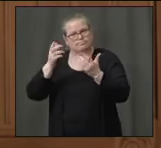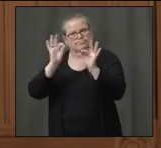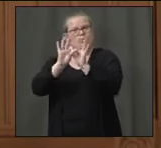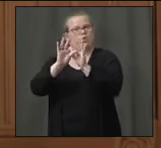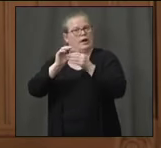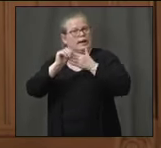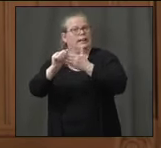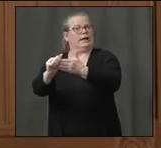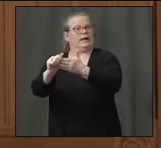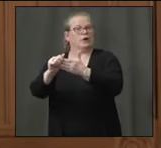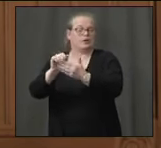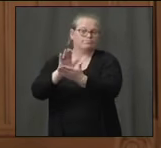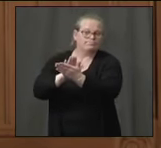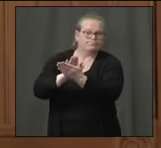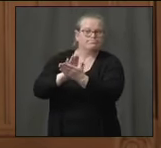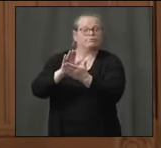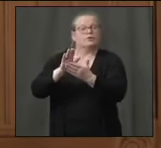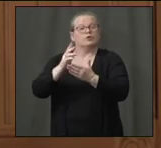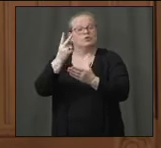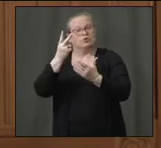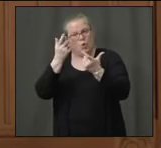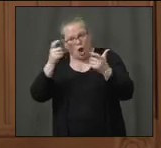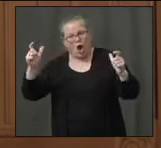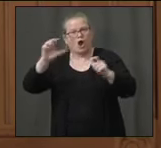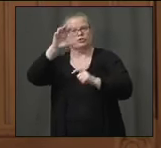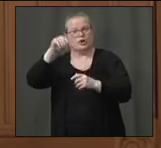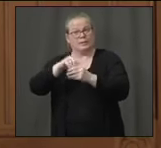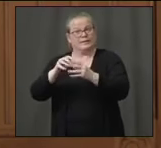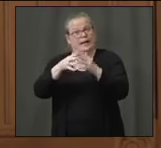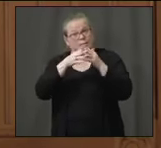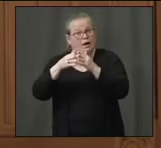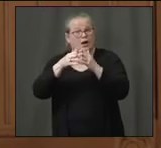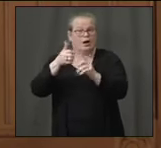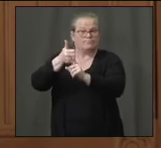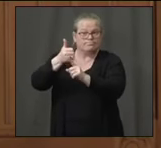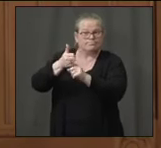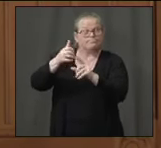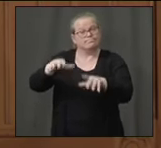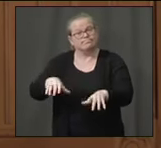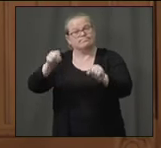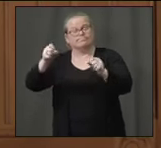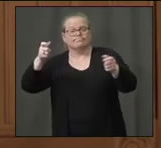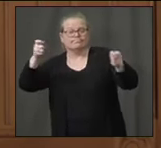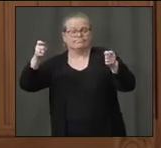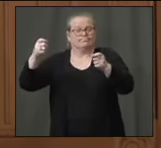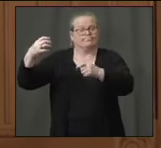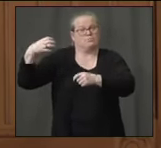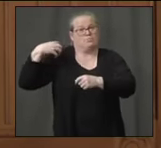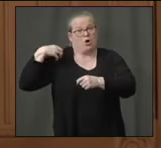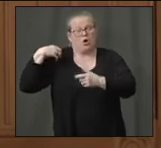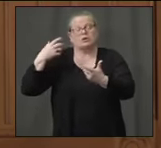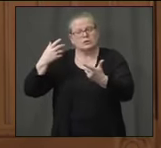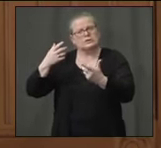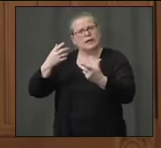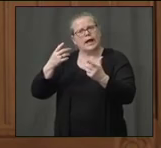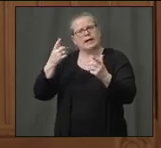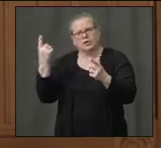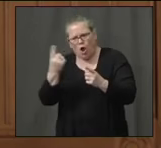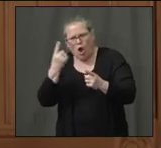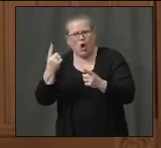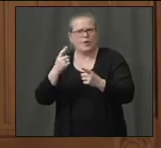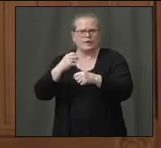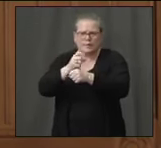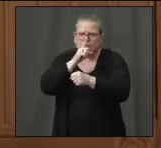commercial laboratory companies in America and has always had a very special interest in making sure that we're state of the art in Connecticut.